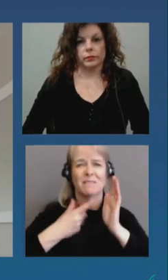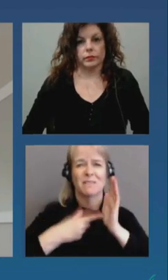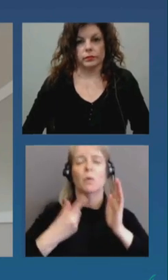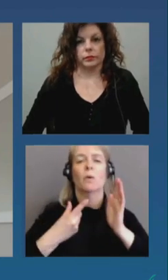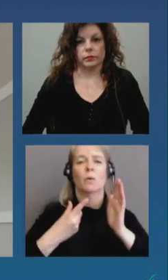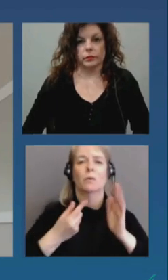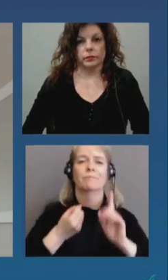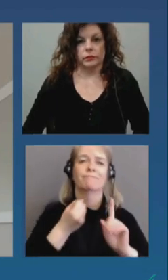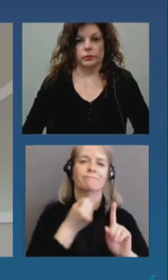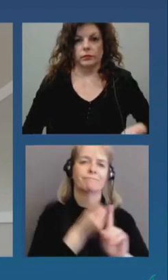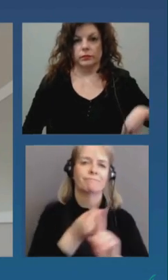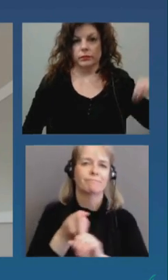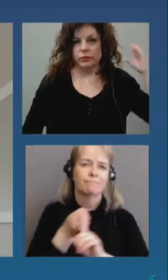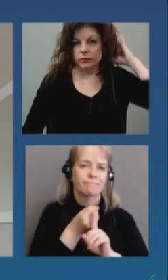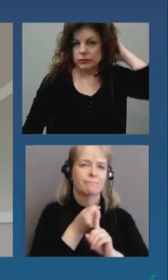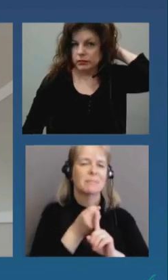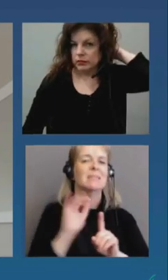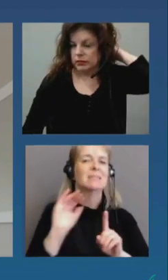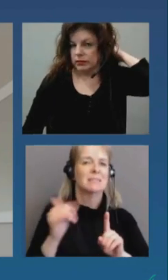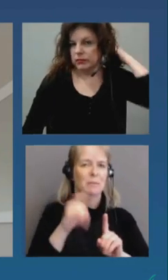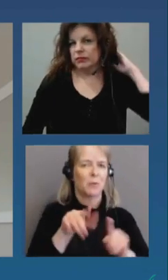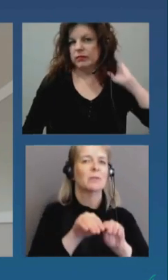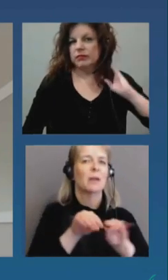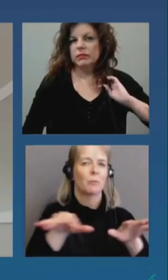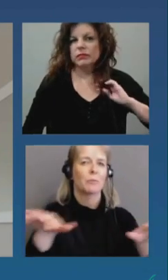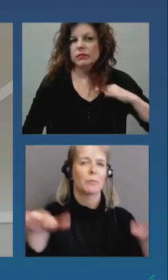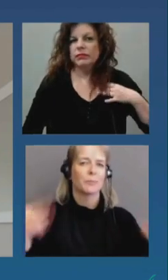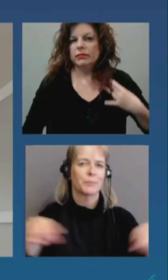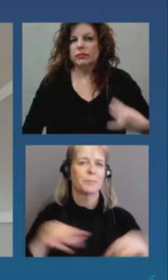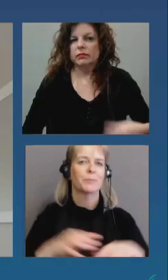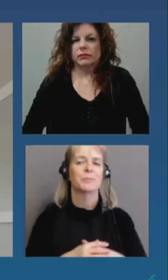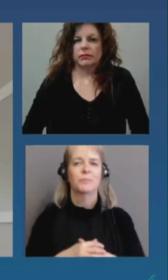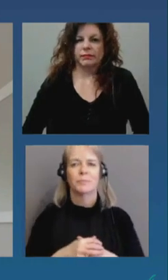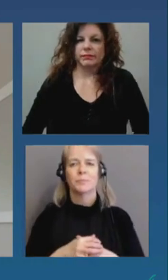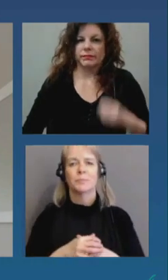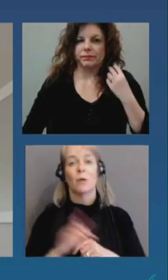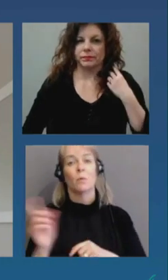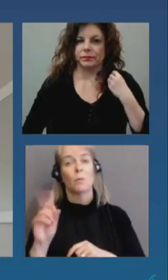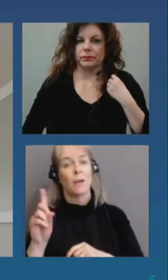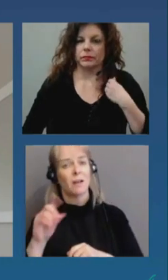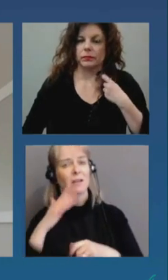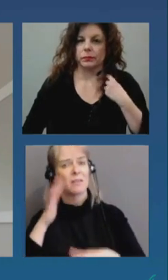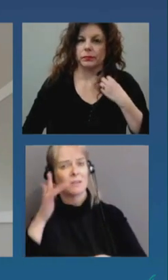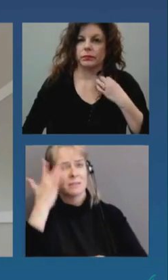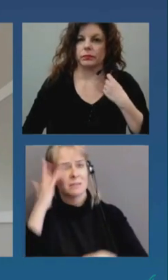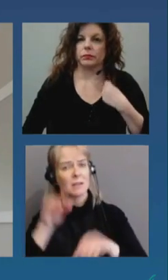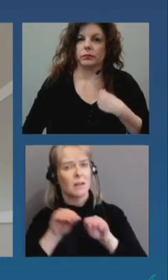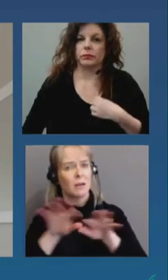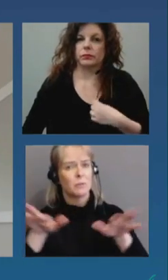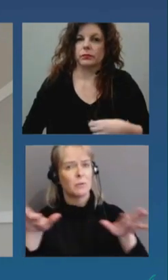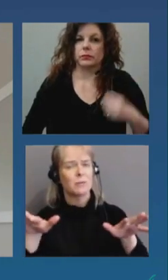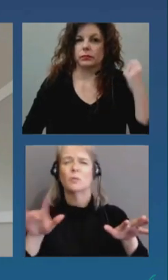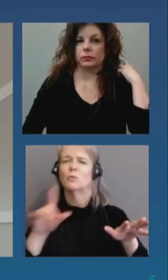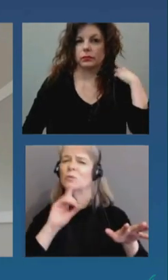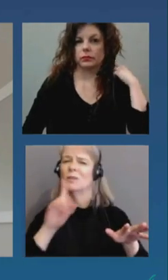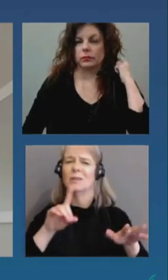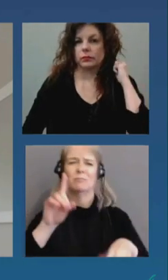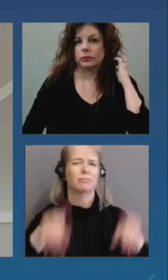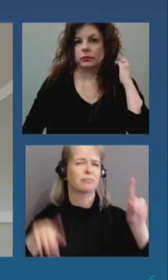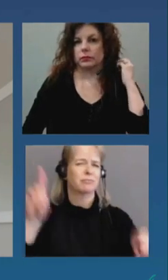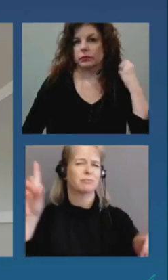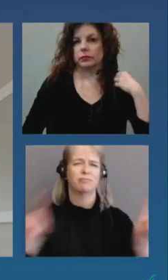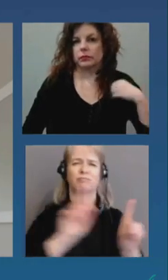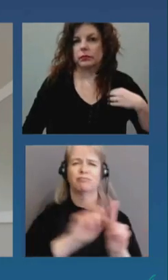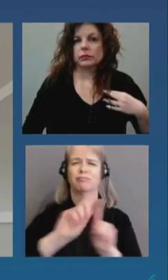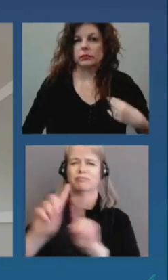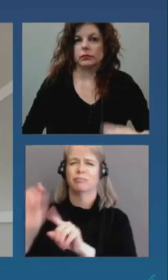the outbreaks that we're detecting i would say a change in what we're seeing is that they're across many different types of workplaces and the